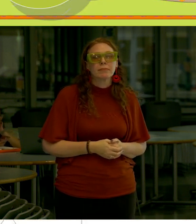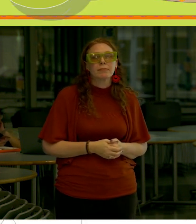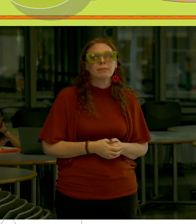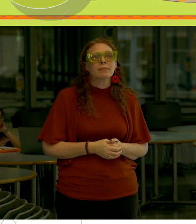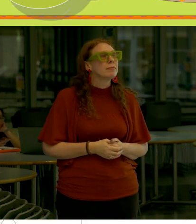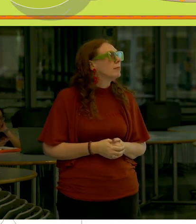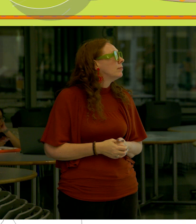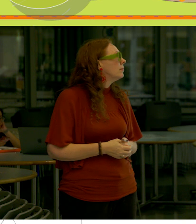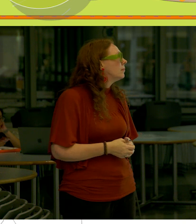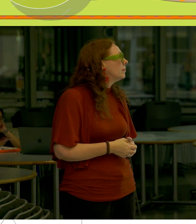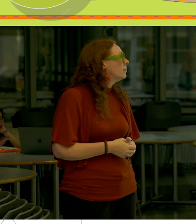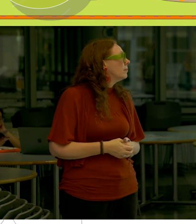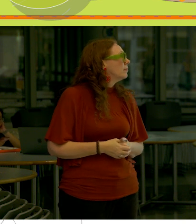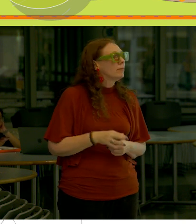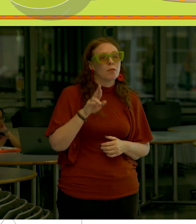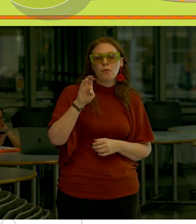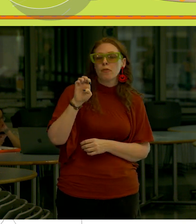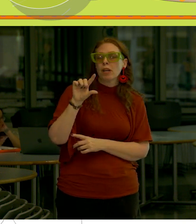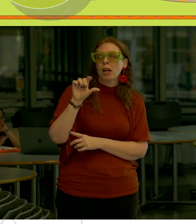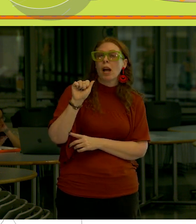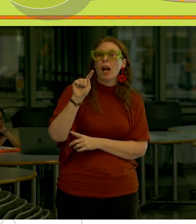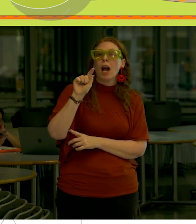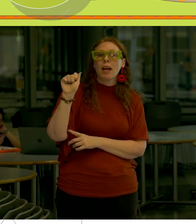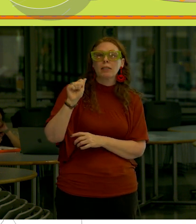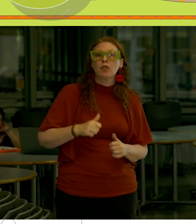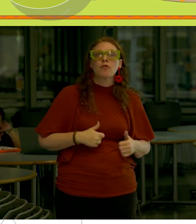here's the regatta residences